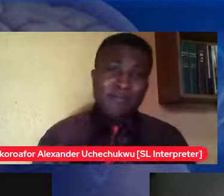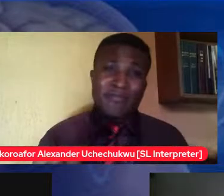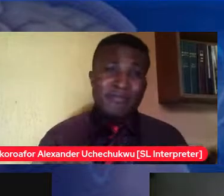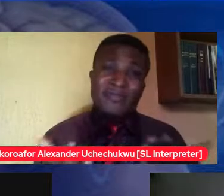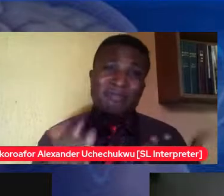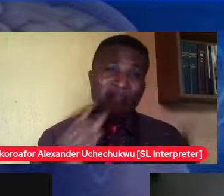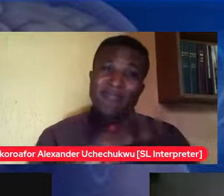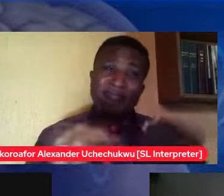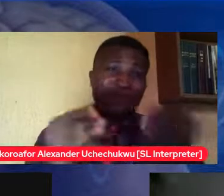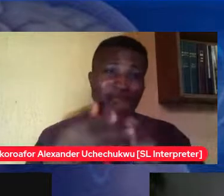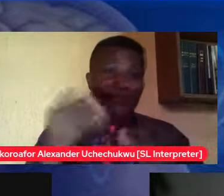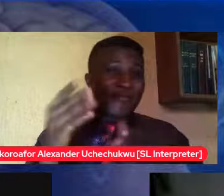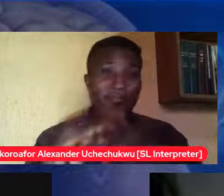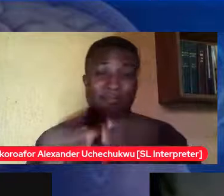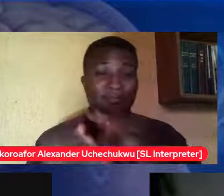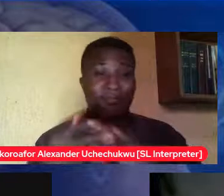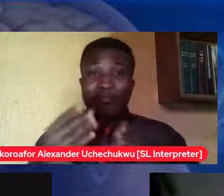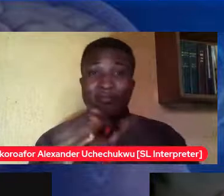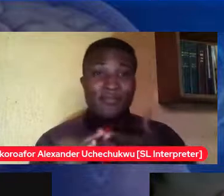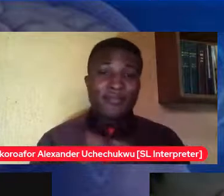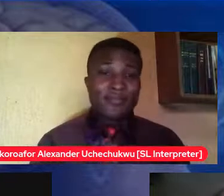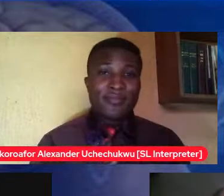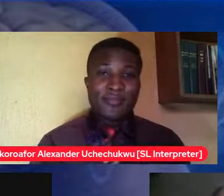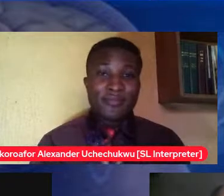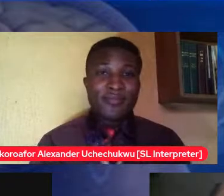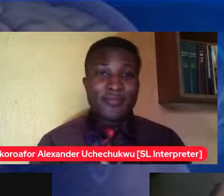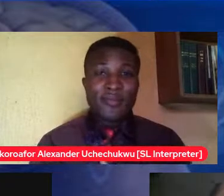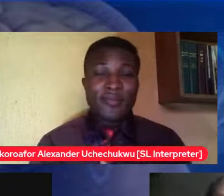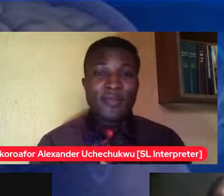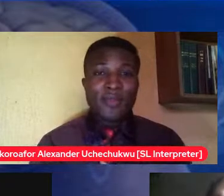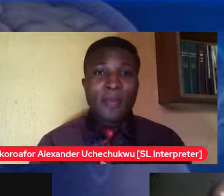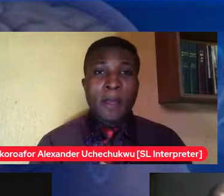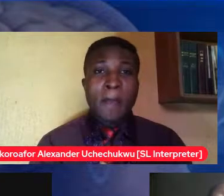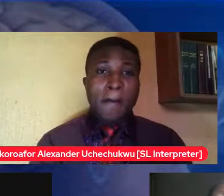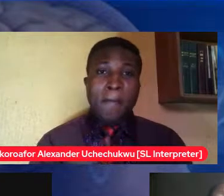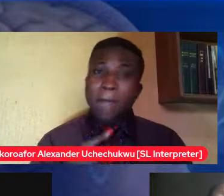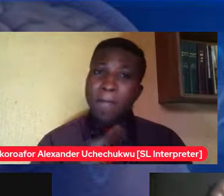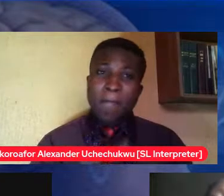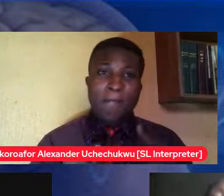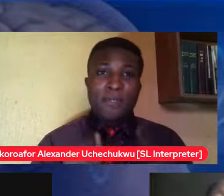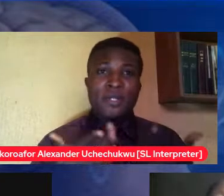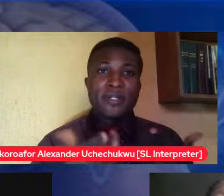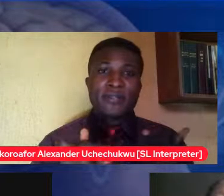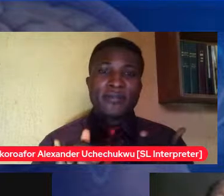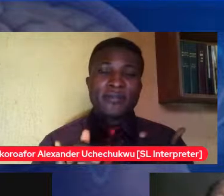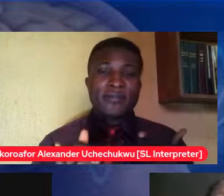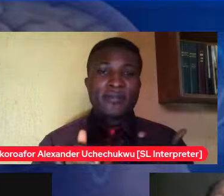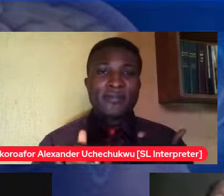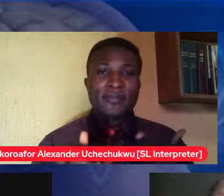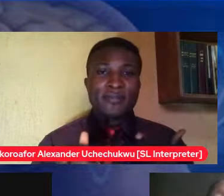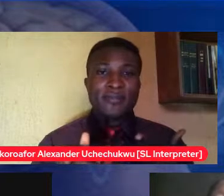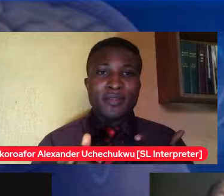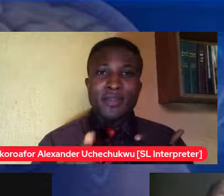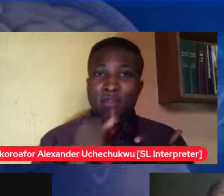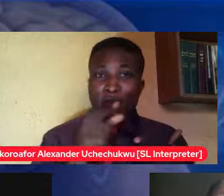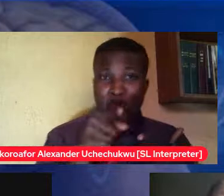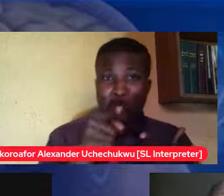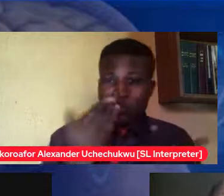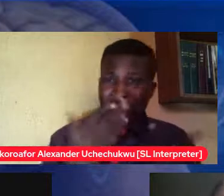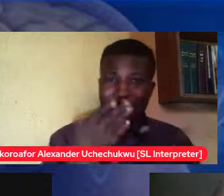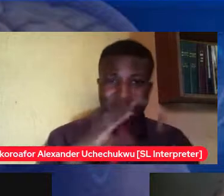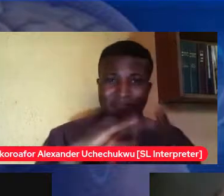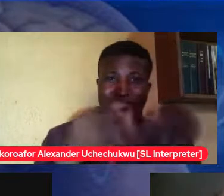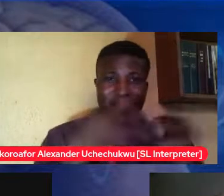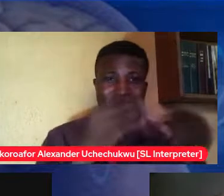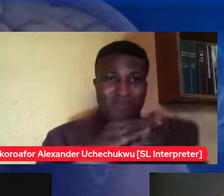it would be so it's always so interesting like you're not supposed to even be thinking about these things not stop of even verbalizing